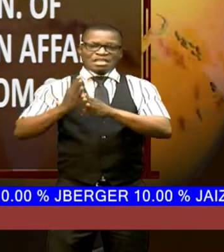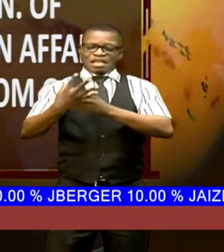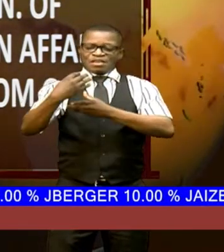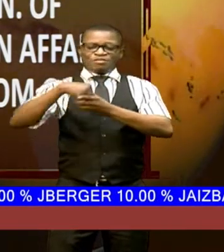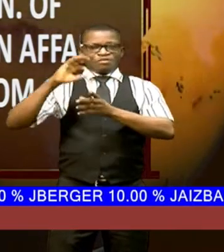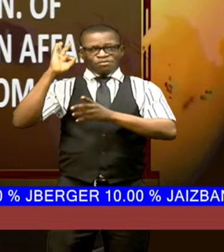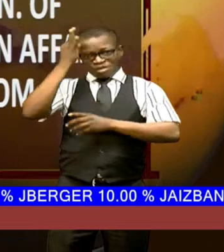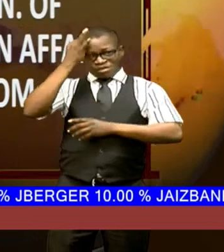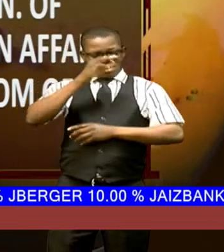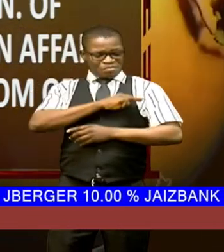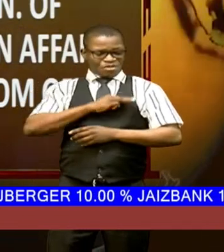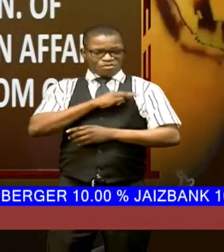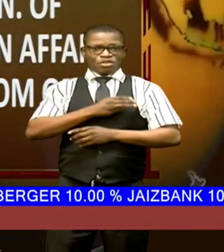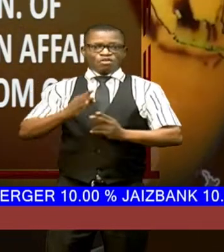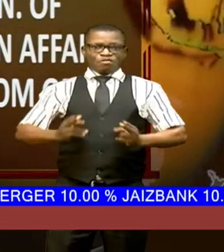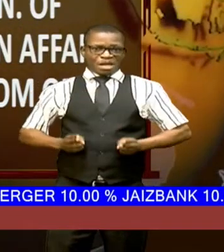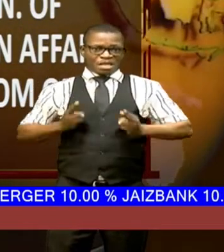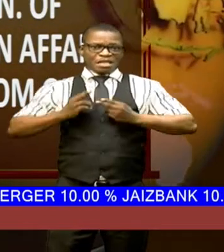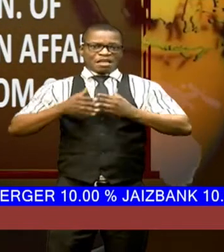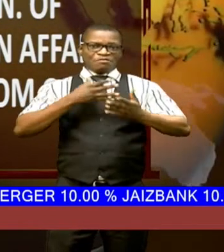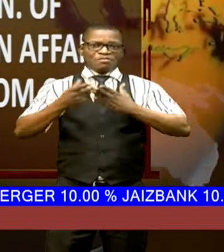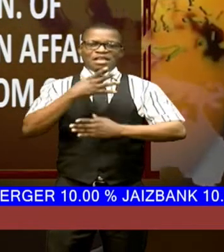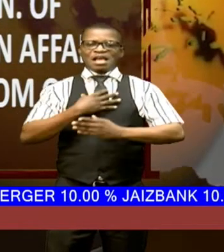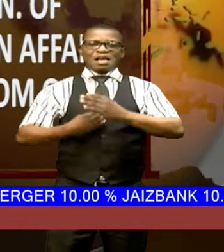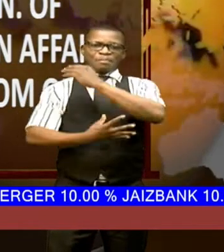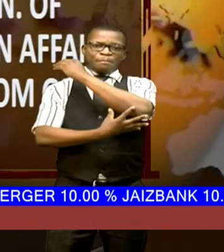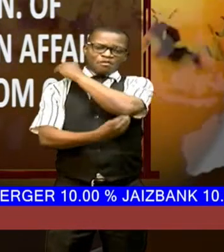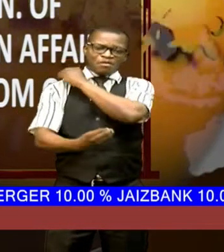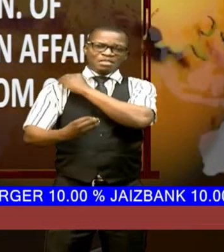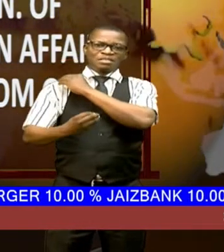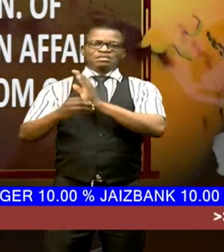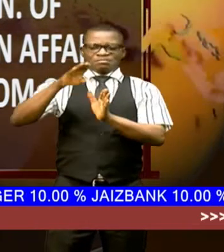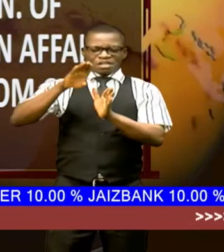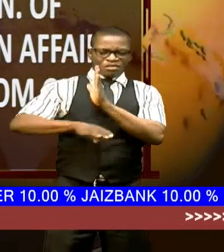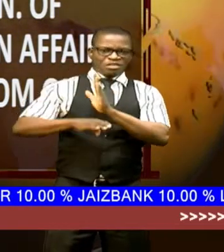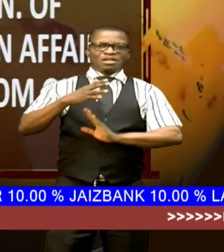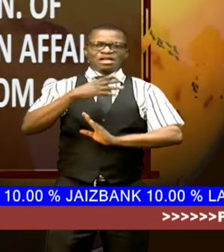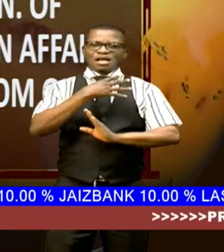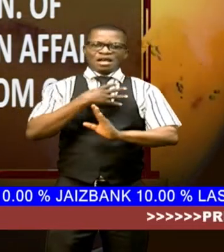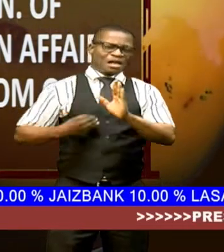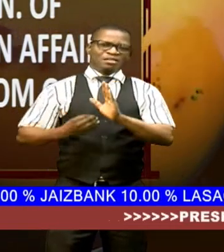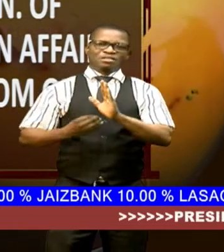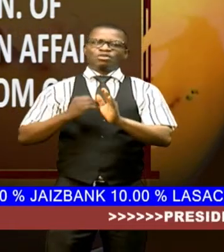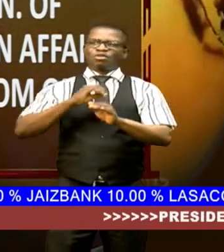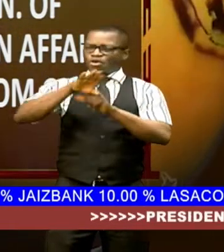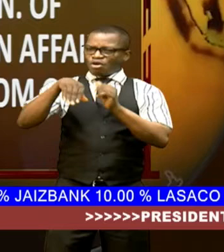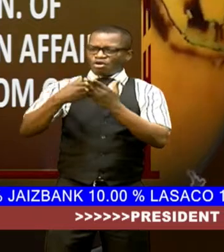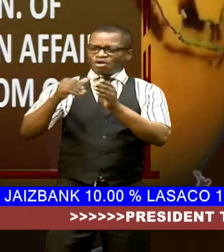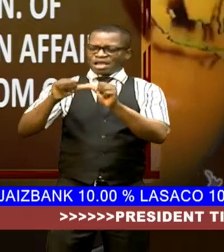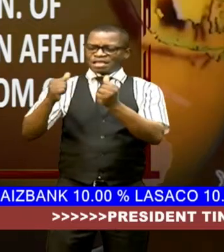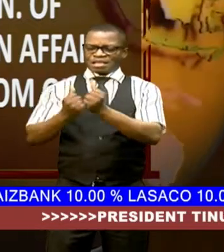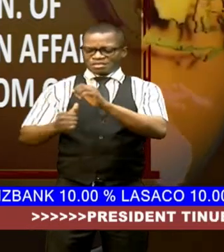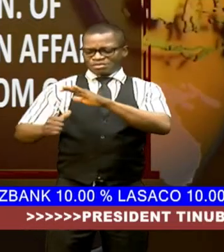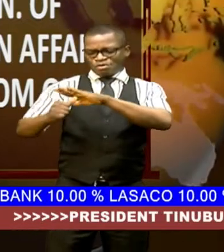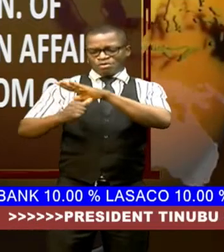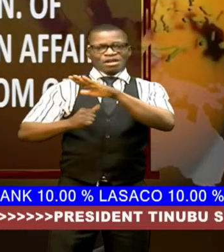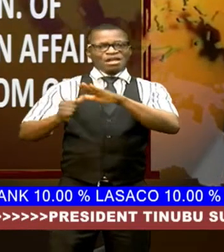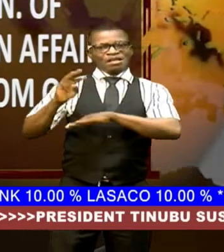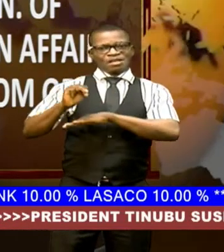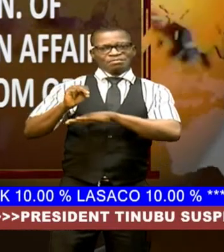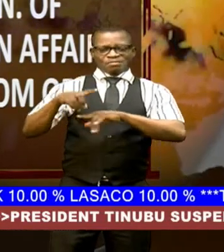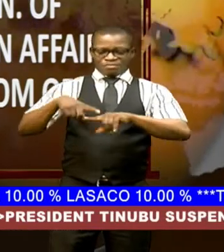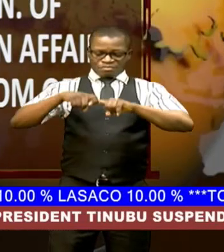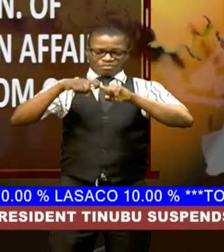the federal ministry of humanitarian affairs and poverty alleviation as well as one or more agencies there under the suspended